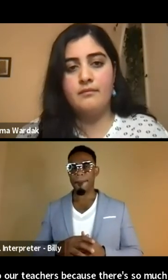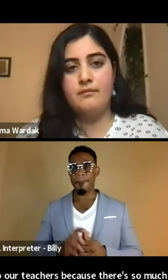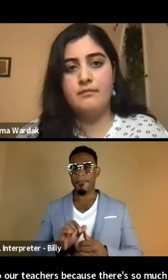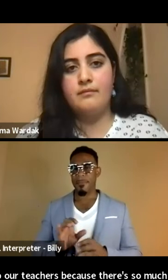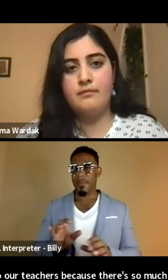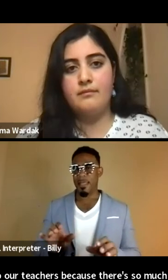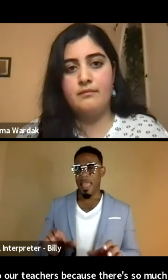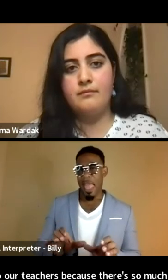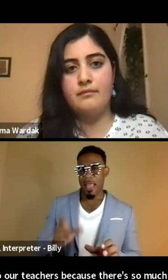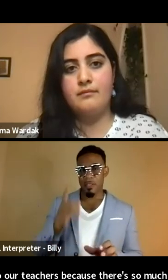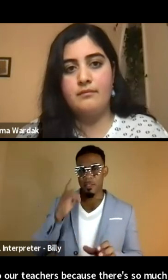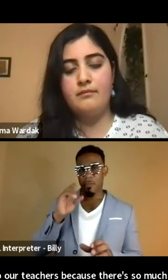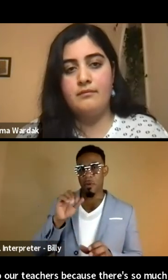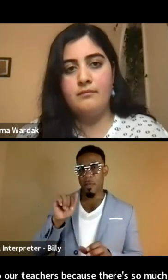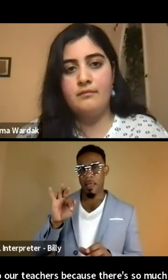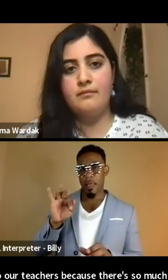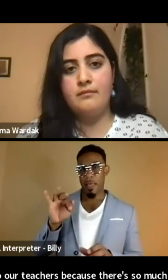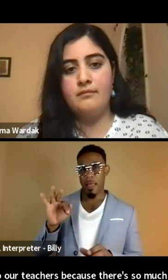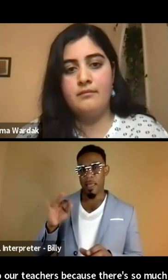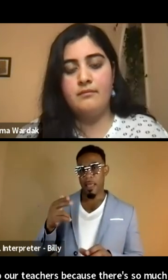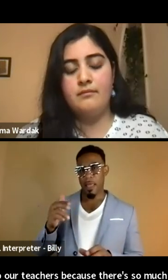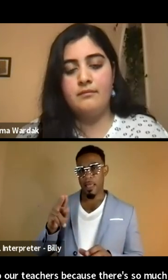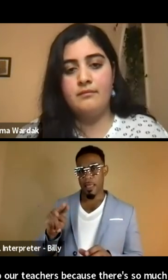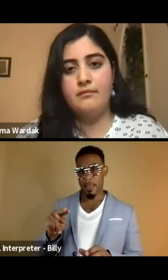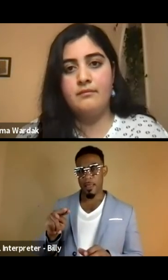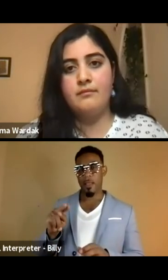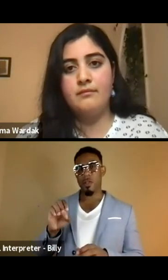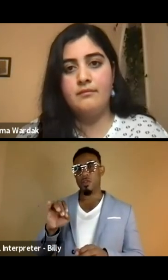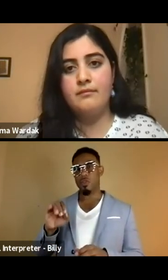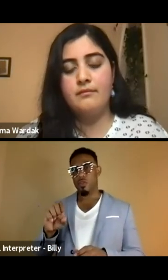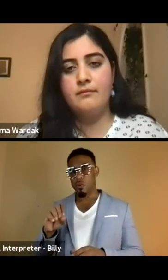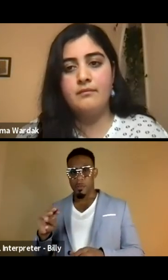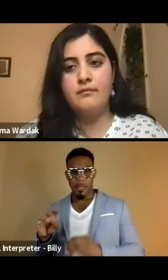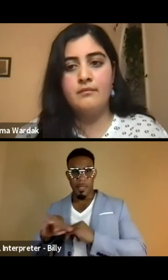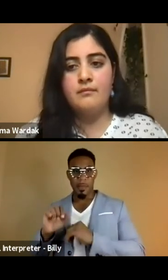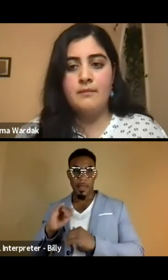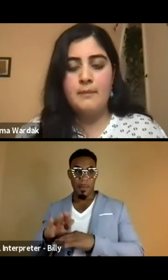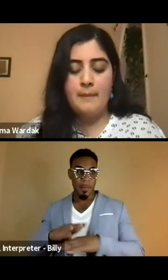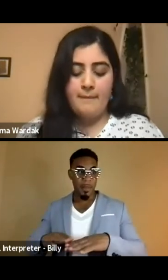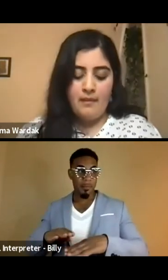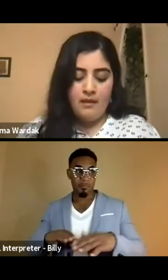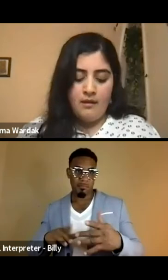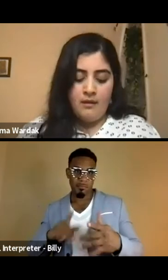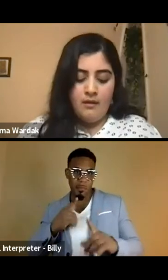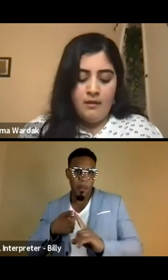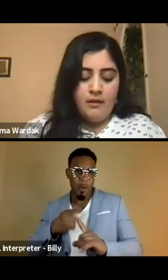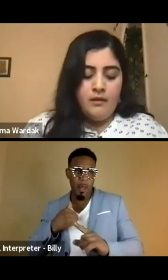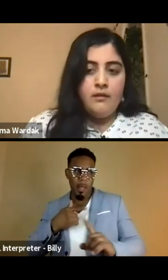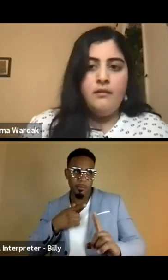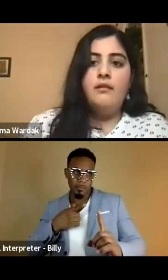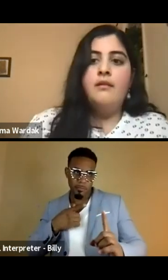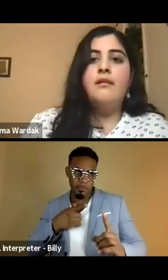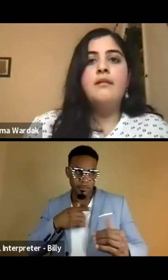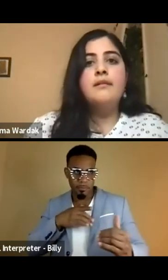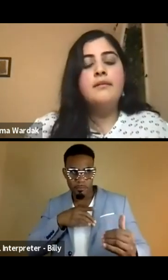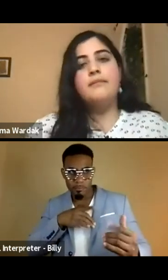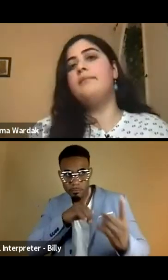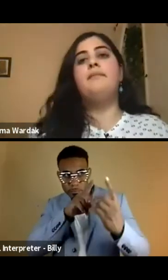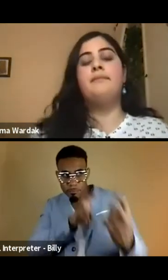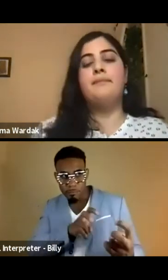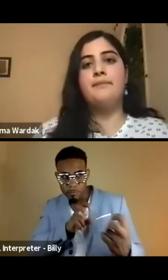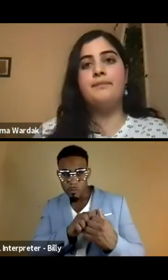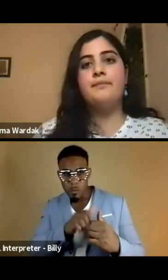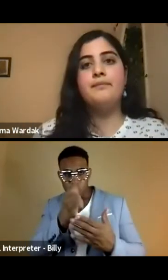action for Afghan social media campaign, um, that I basically met, um, uh, uh, graphic artist,